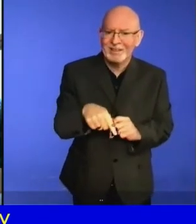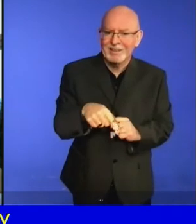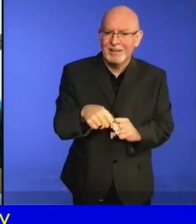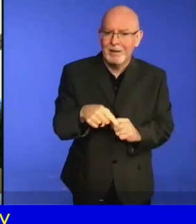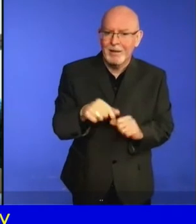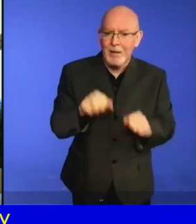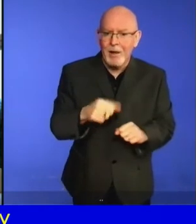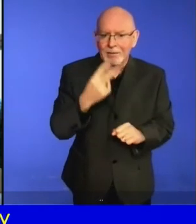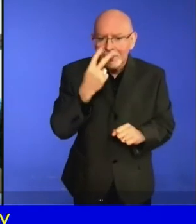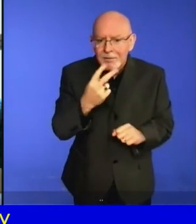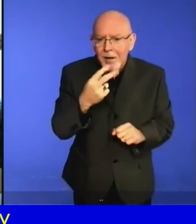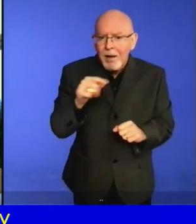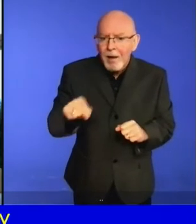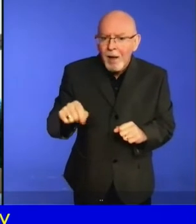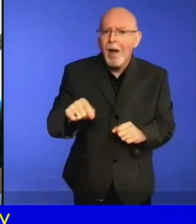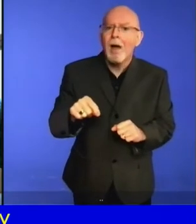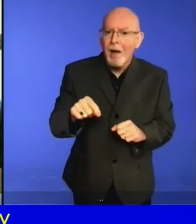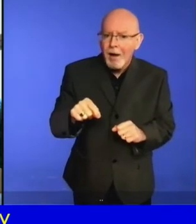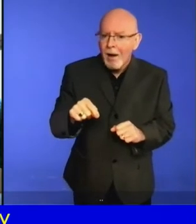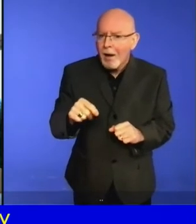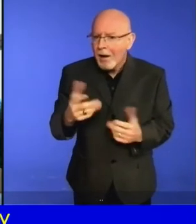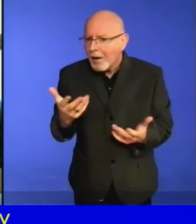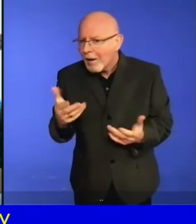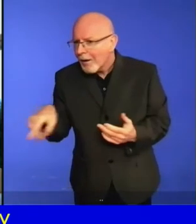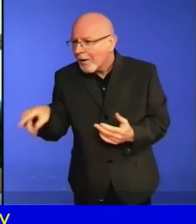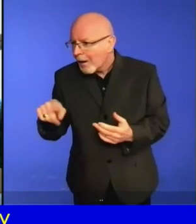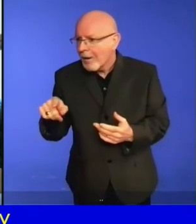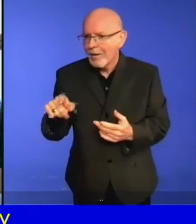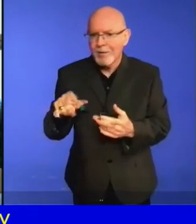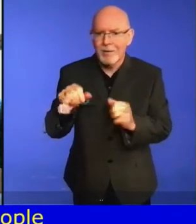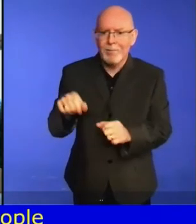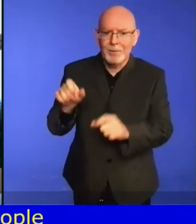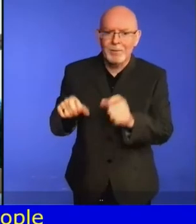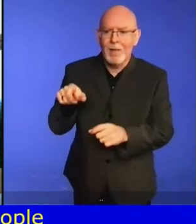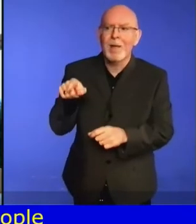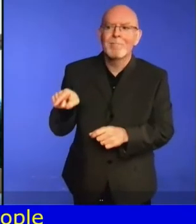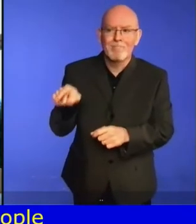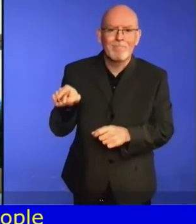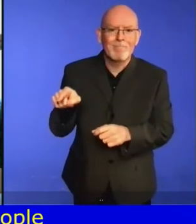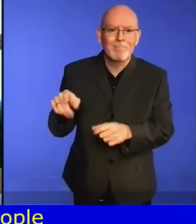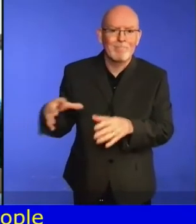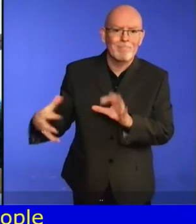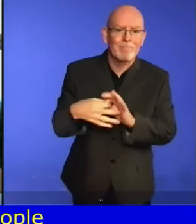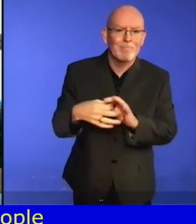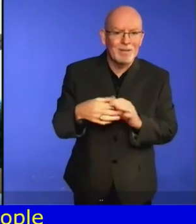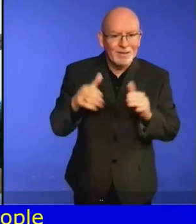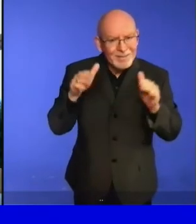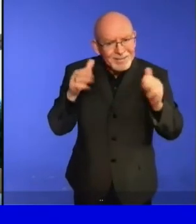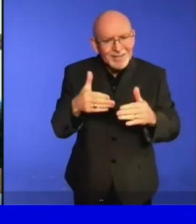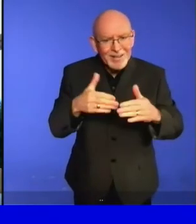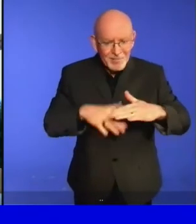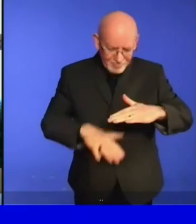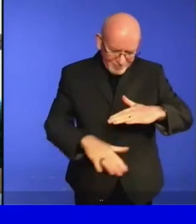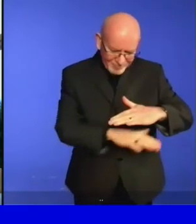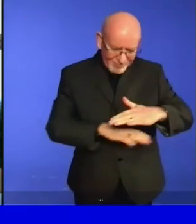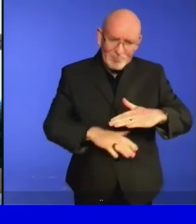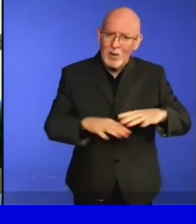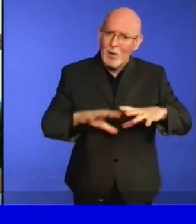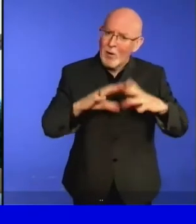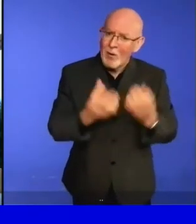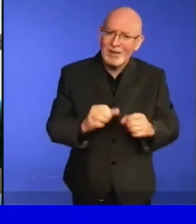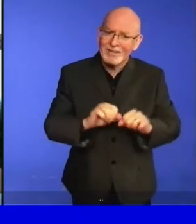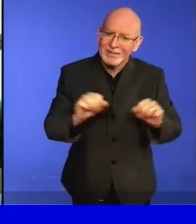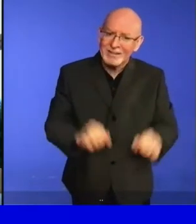UNSDGs give a powerful impetus to the UNCRPD. The CRPD implies these